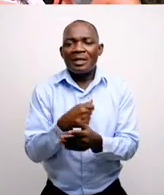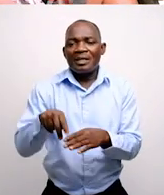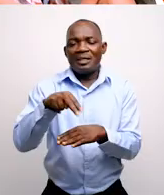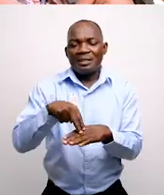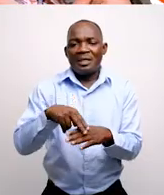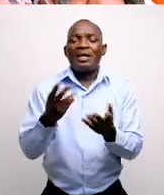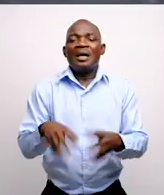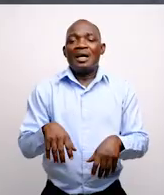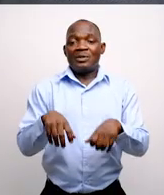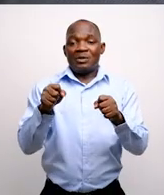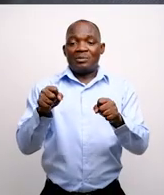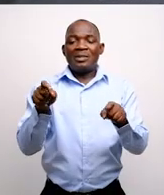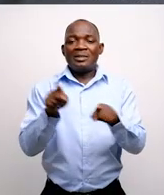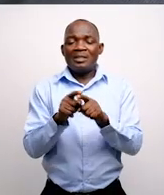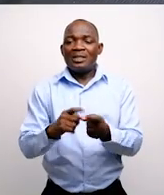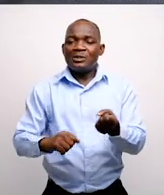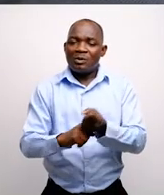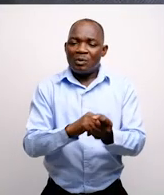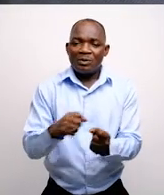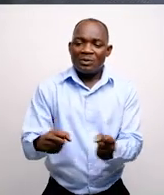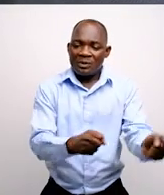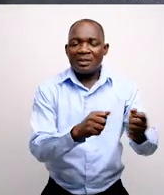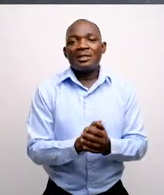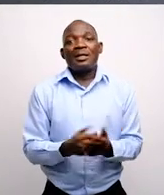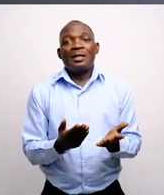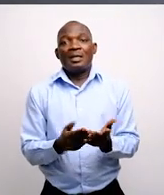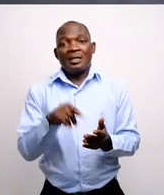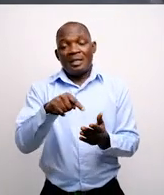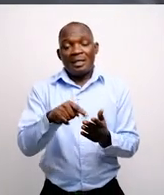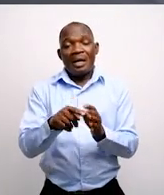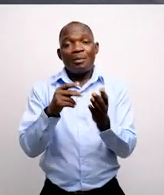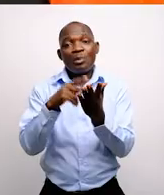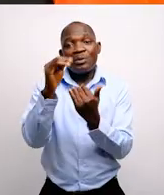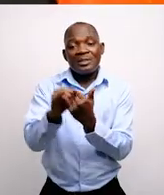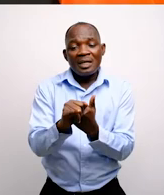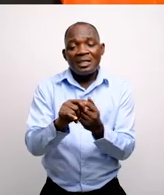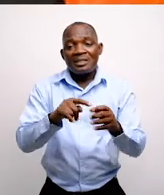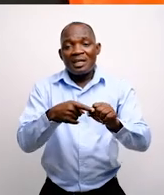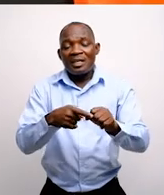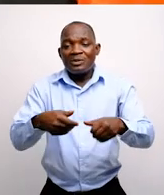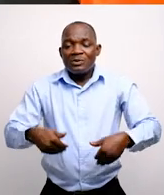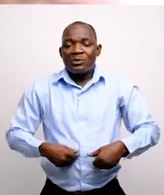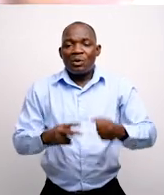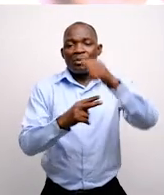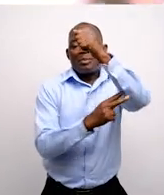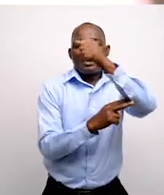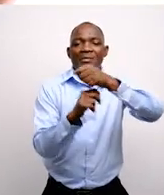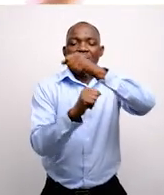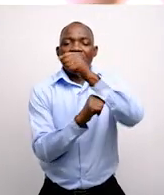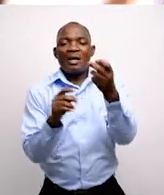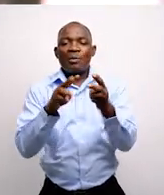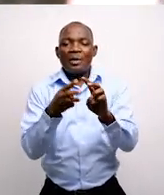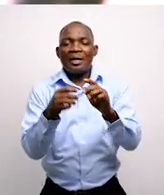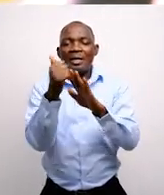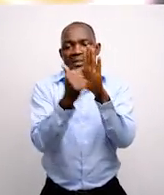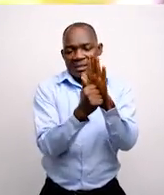contribute to Ghana's nature-based adaptation and mitigation strategy. This campaign was anchored in the YouthBridge